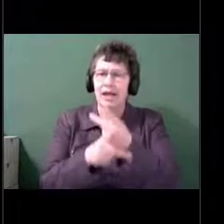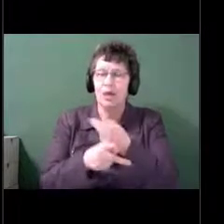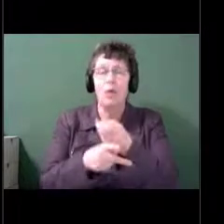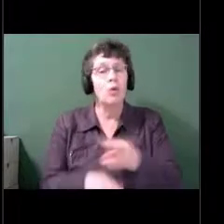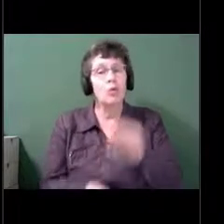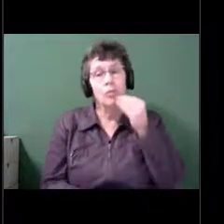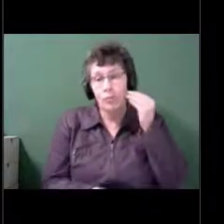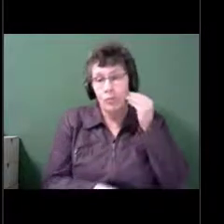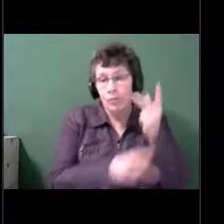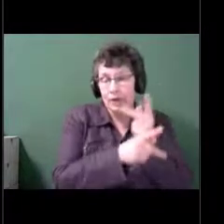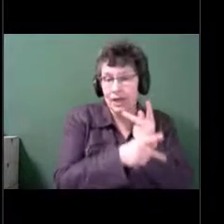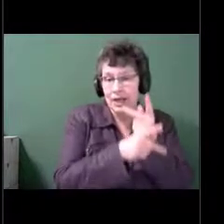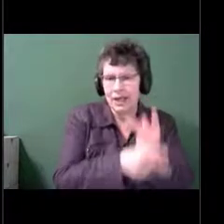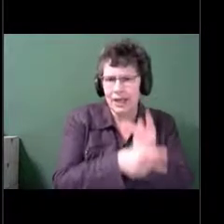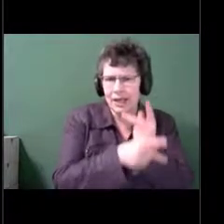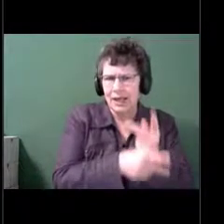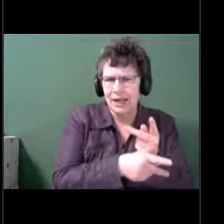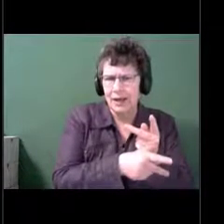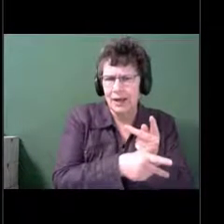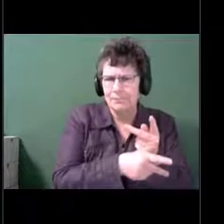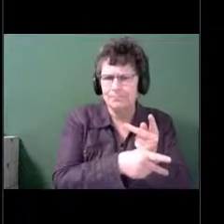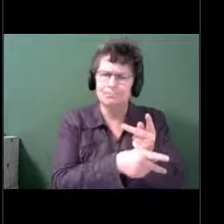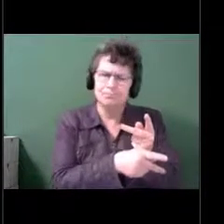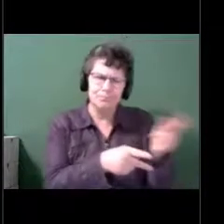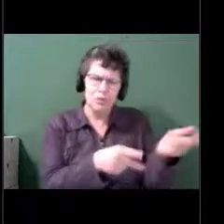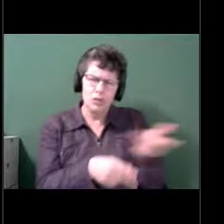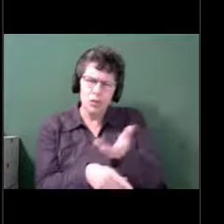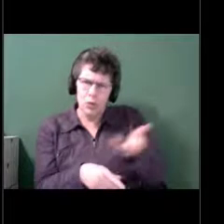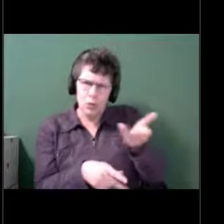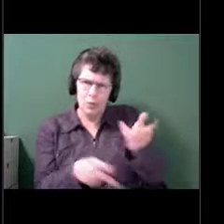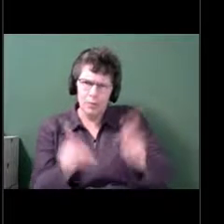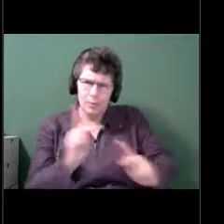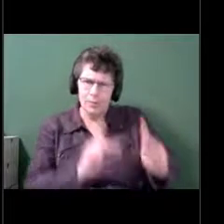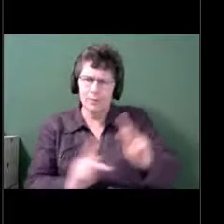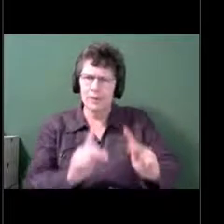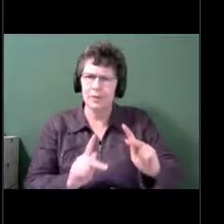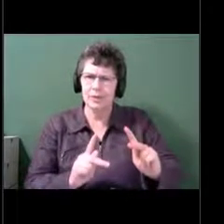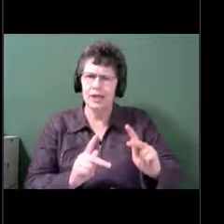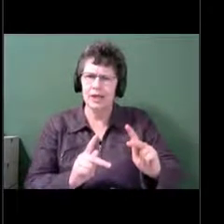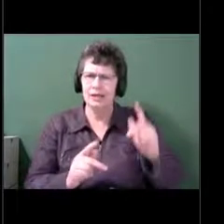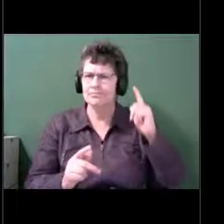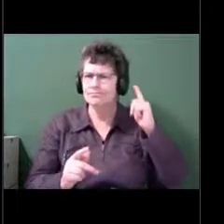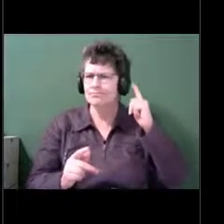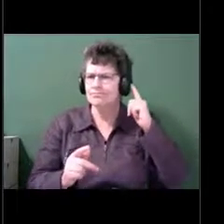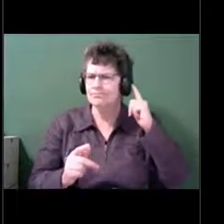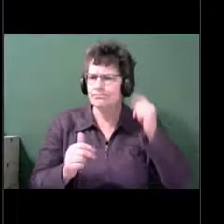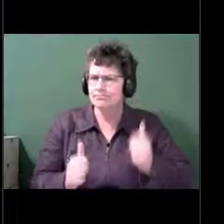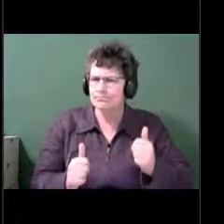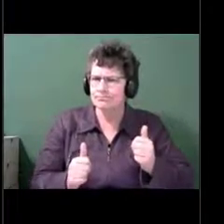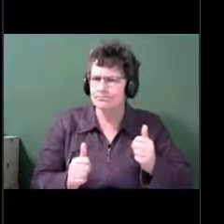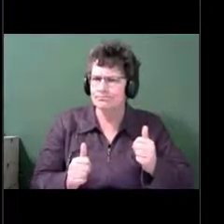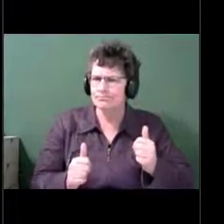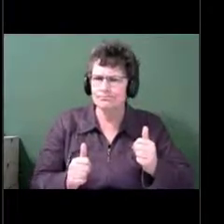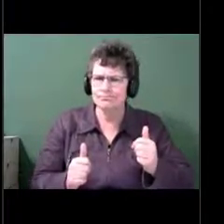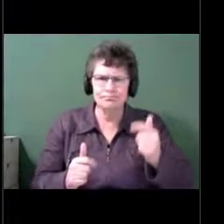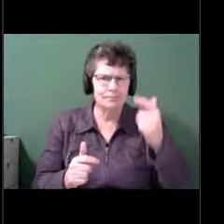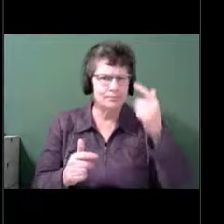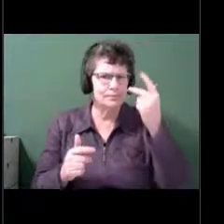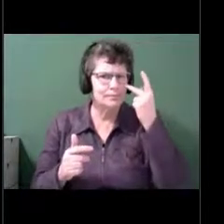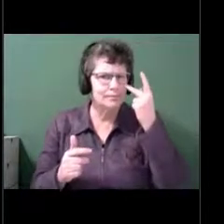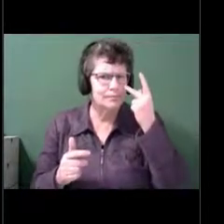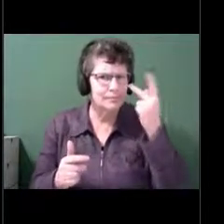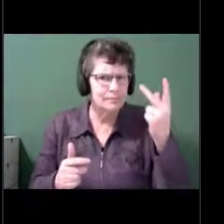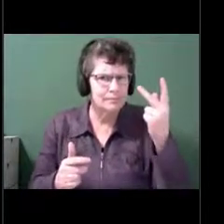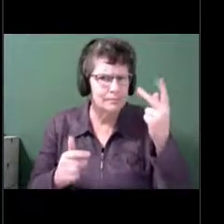and alone were related to how well people functioned, their communication difficulties. And,